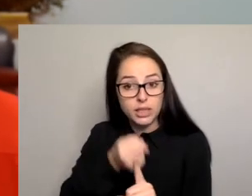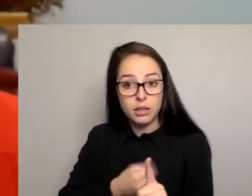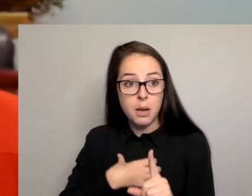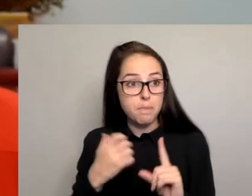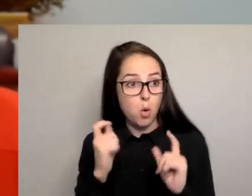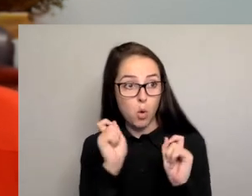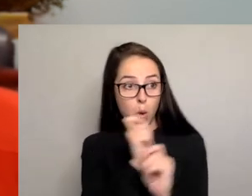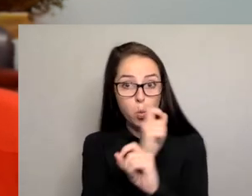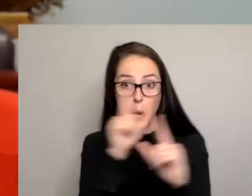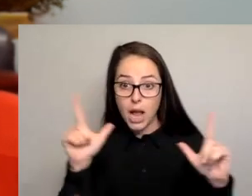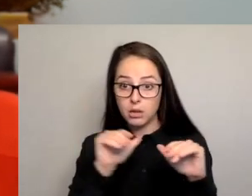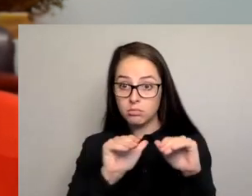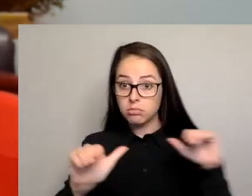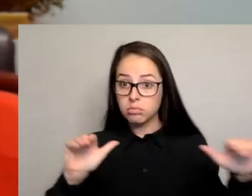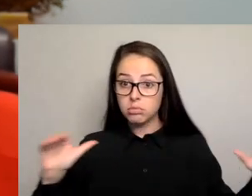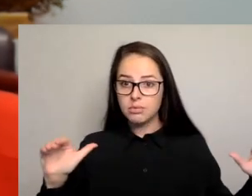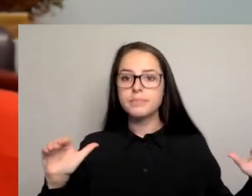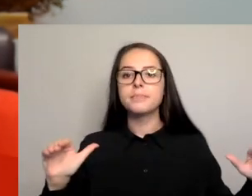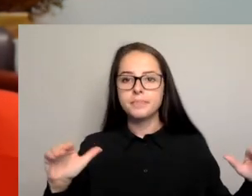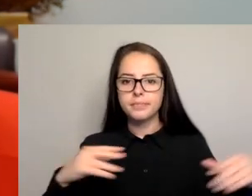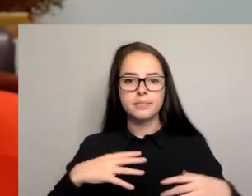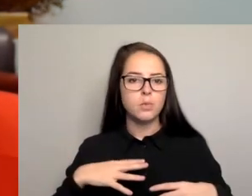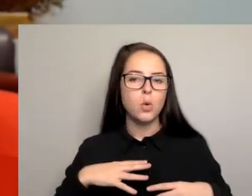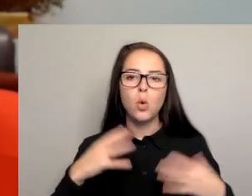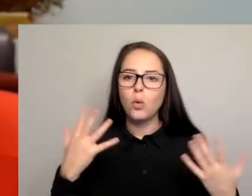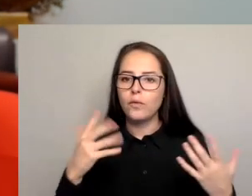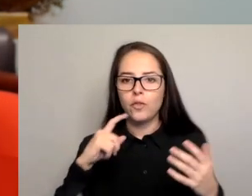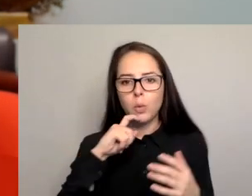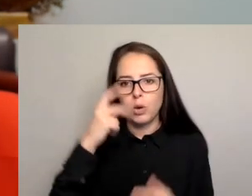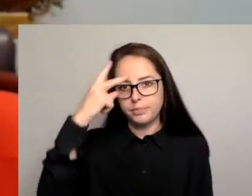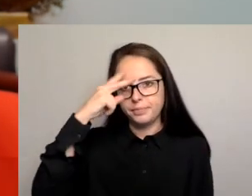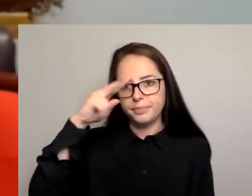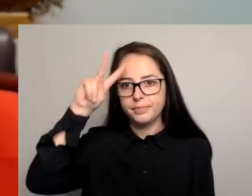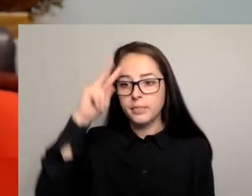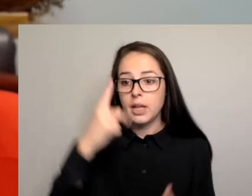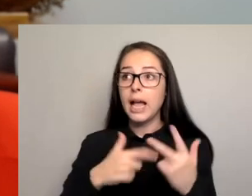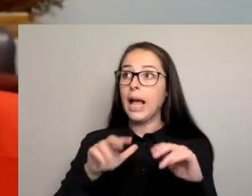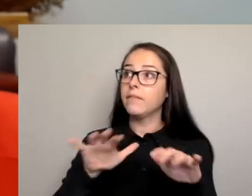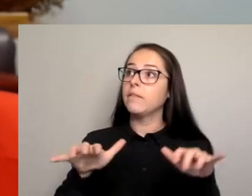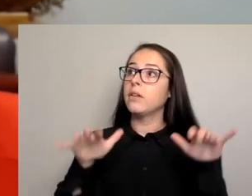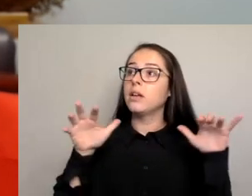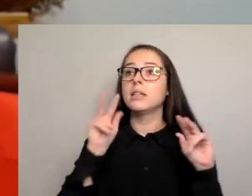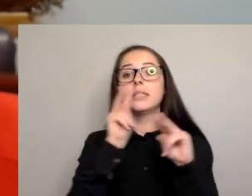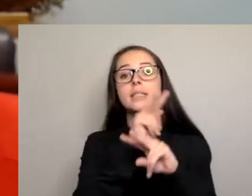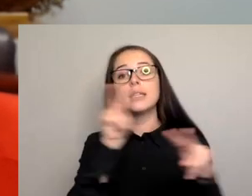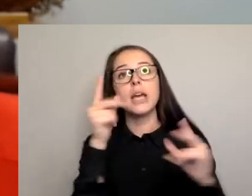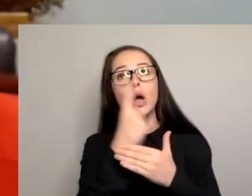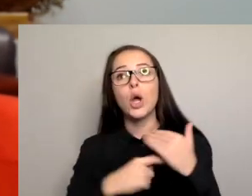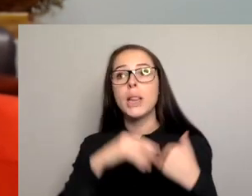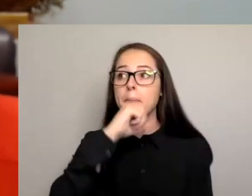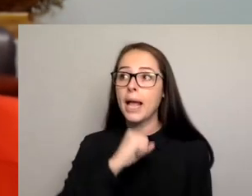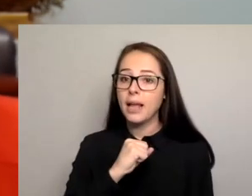society does not see women in positions of power, they start to think that only men can be leaders.